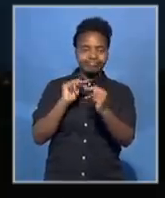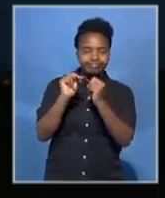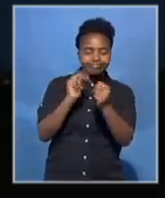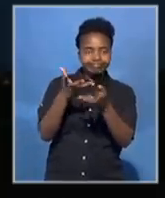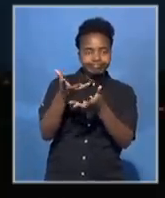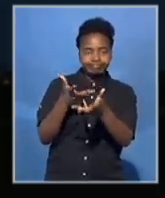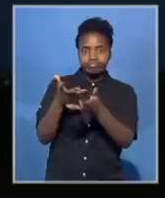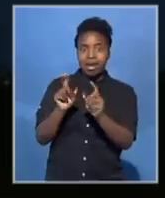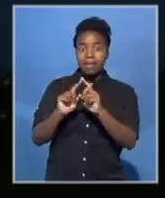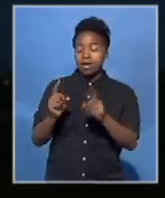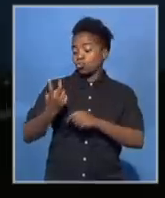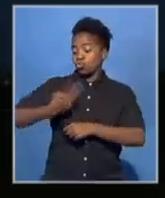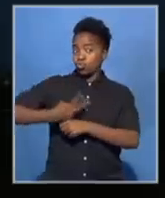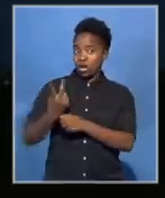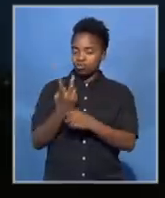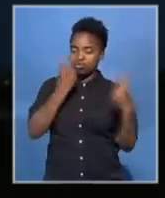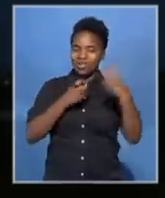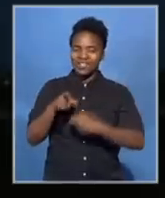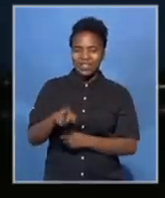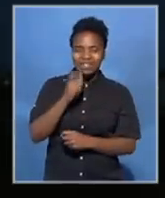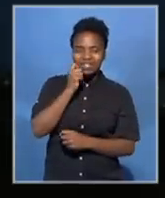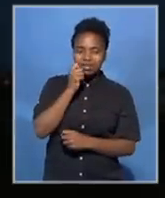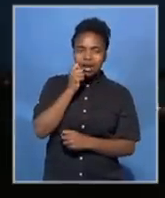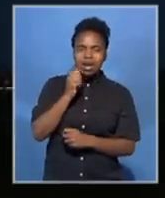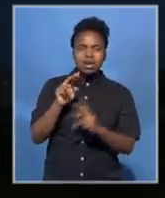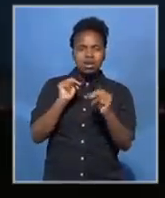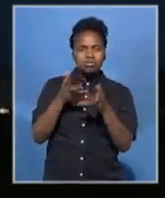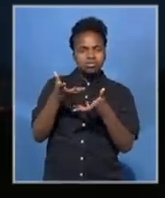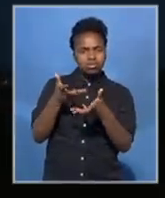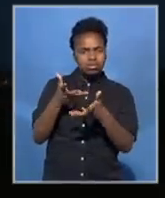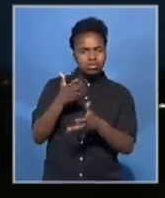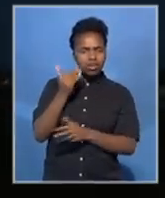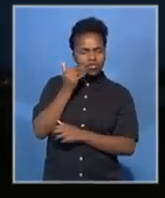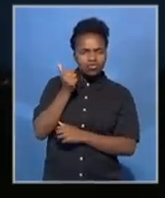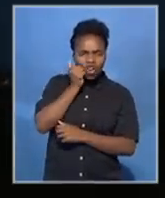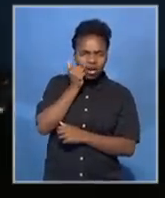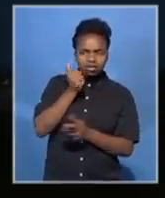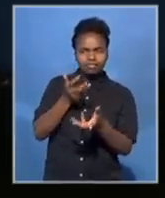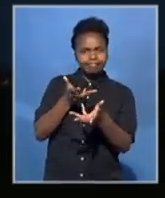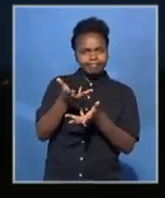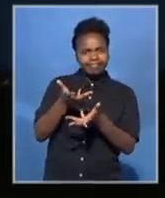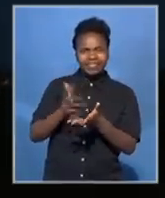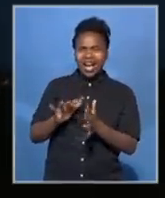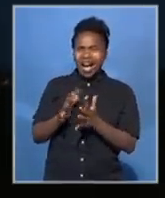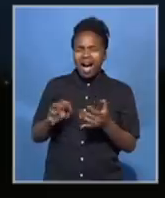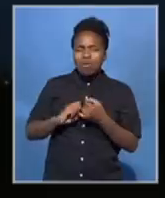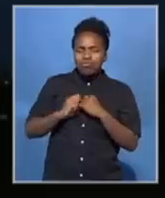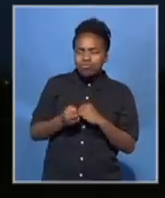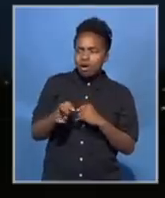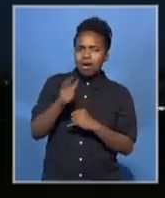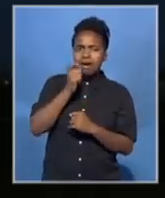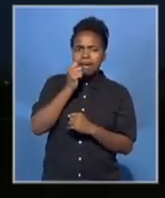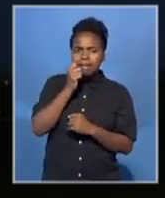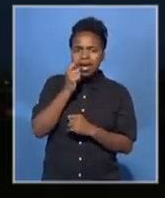going on for well over two days now. There were negotiations. Clearly France's best negotiators were here to try and talk these men